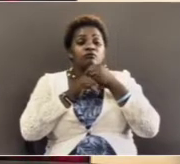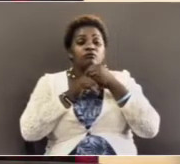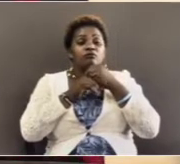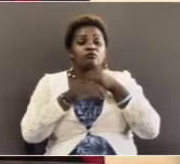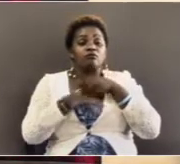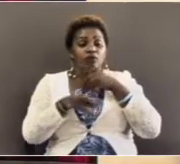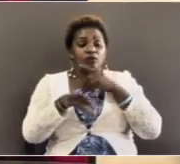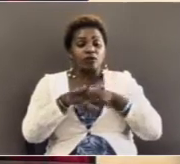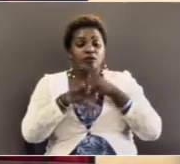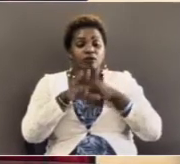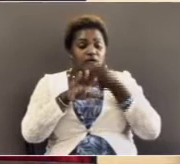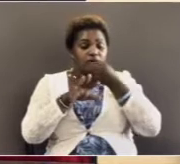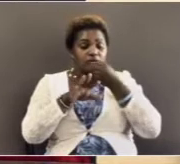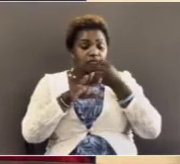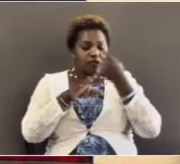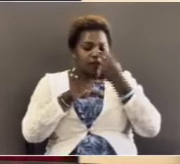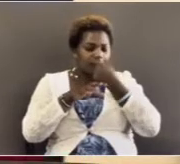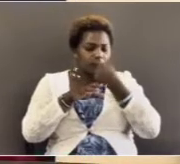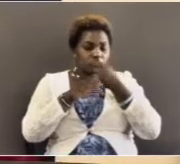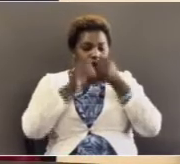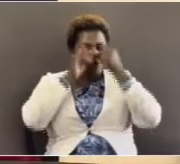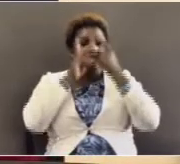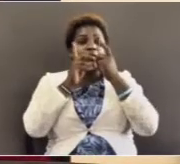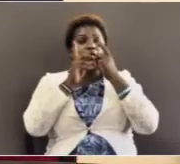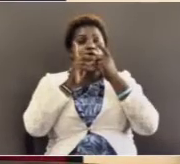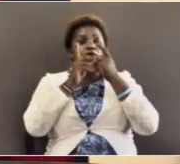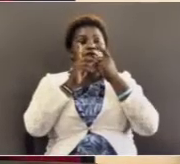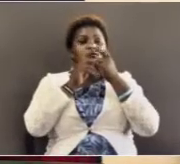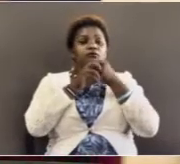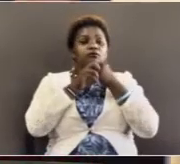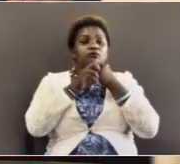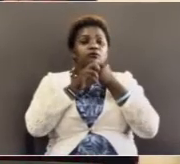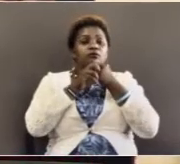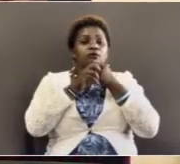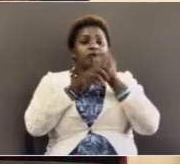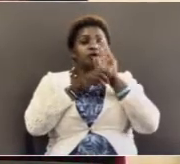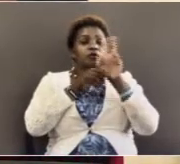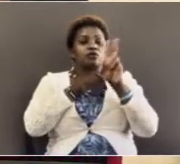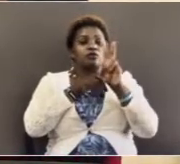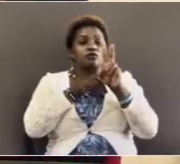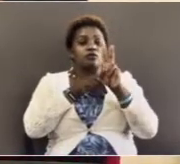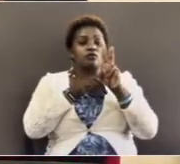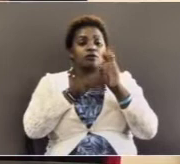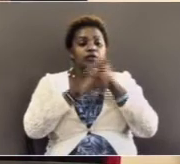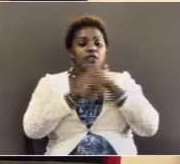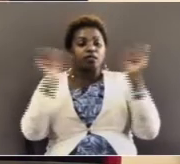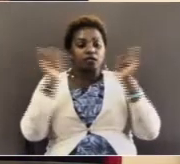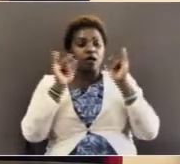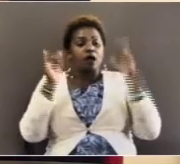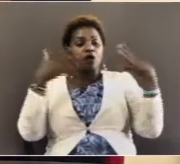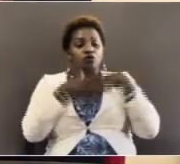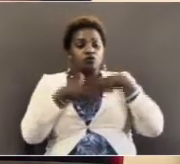And their eyes were opened. They saw clearly now,